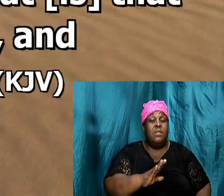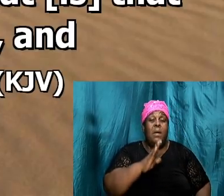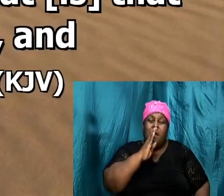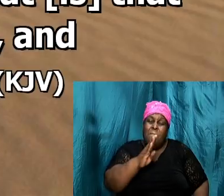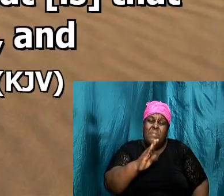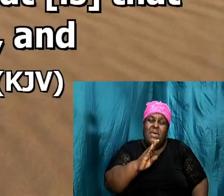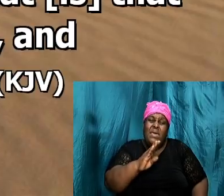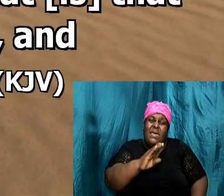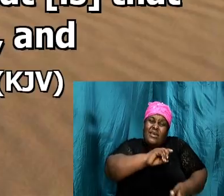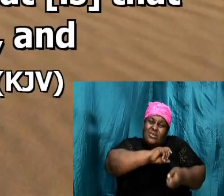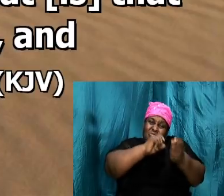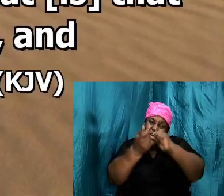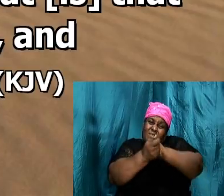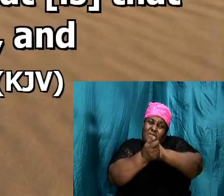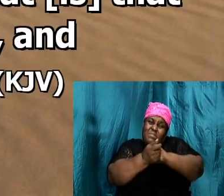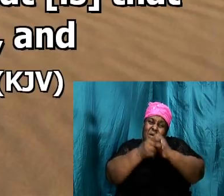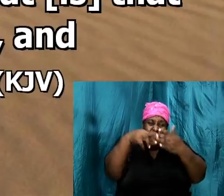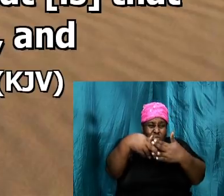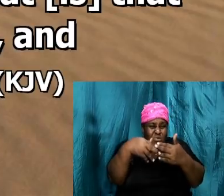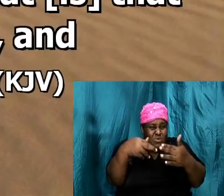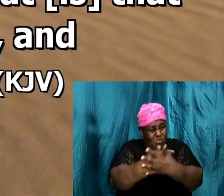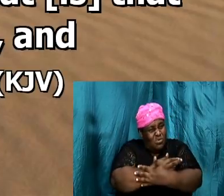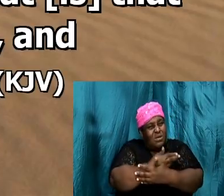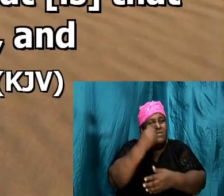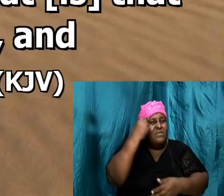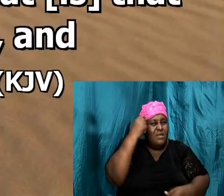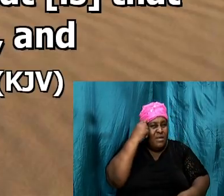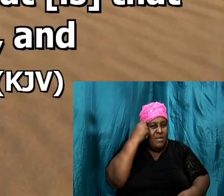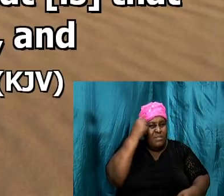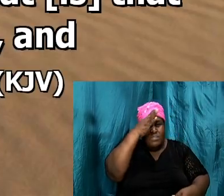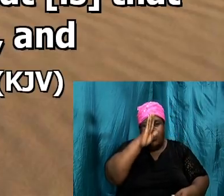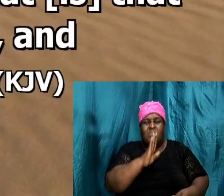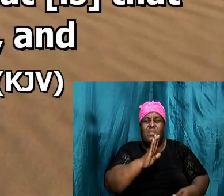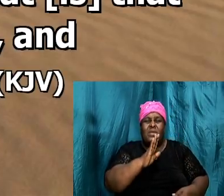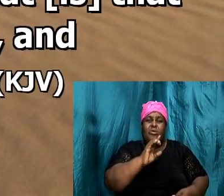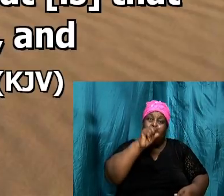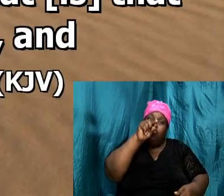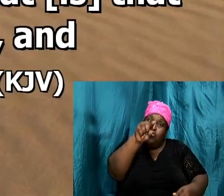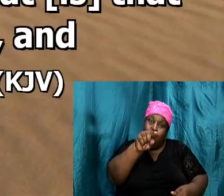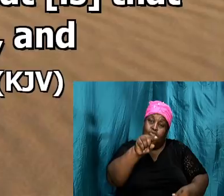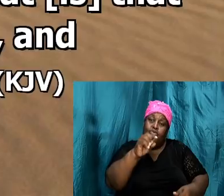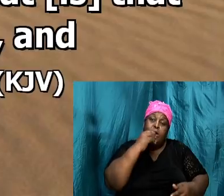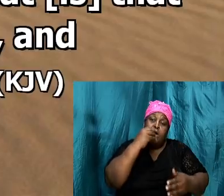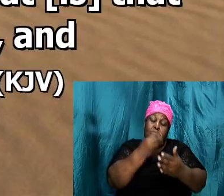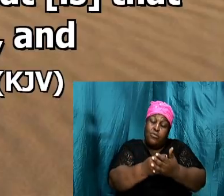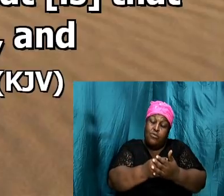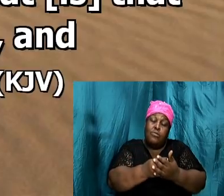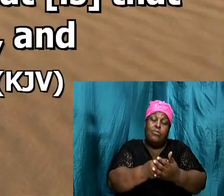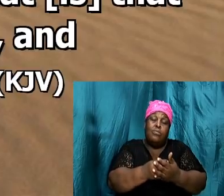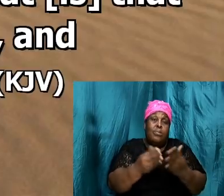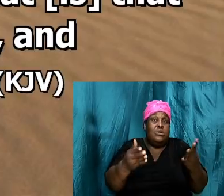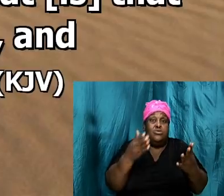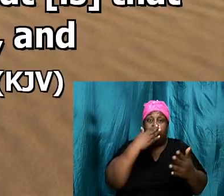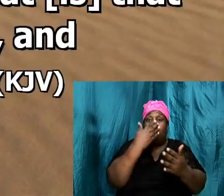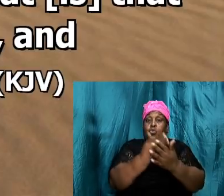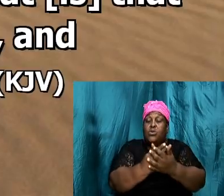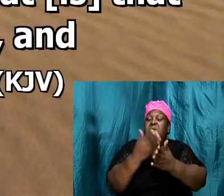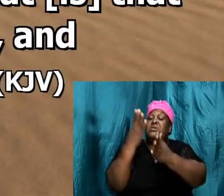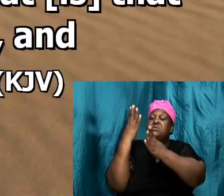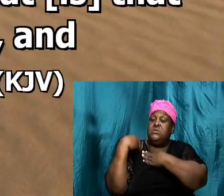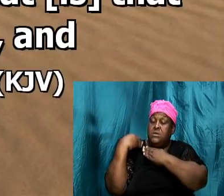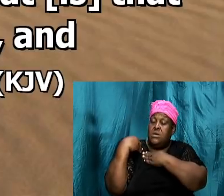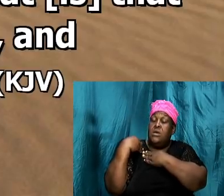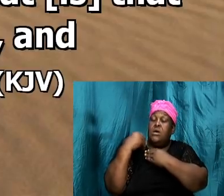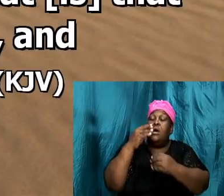transformed by the renewing of your mind, that you might prove what is that good, and acceptable, and